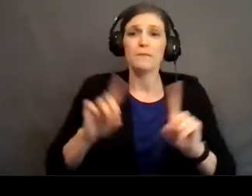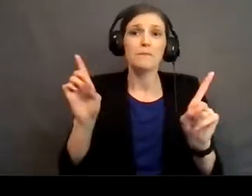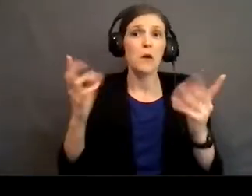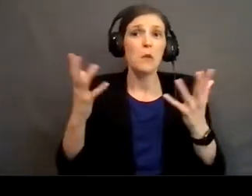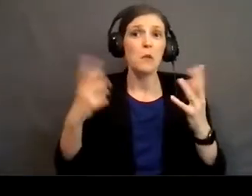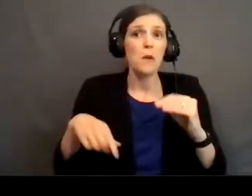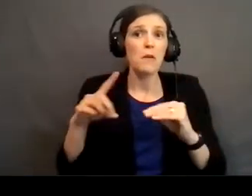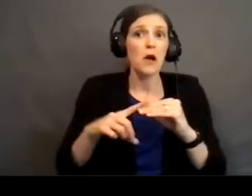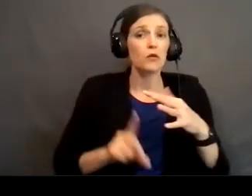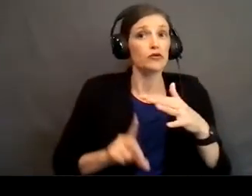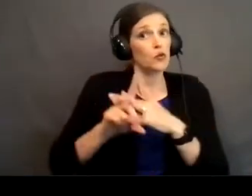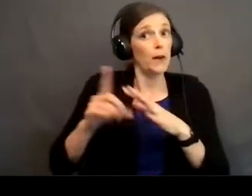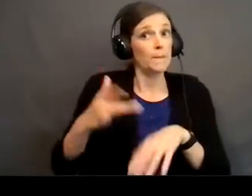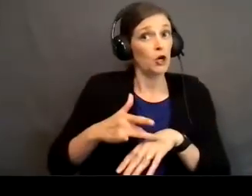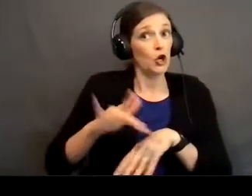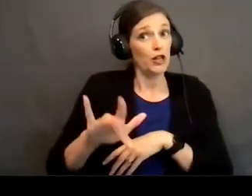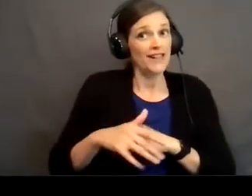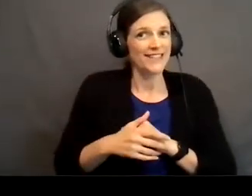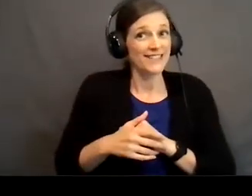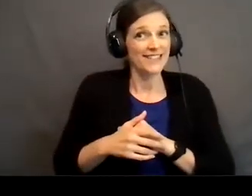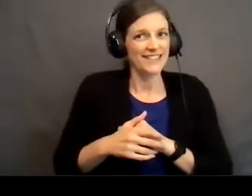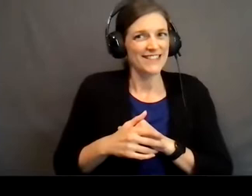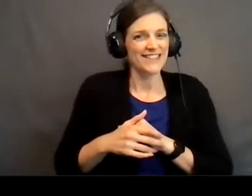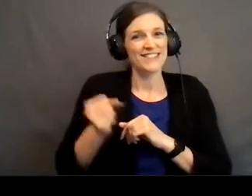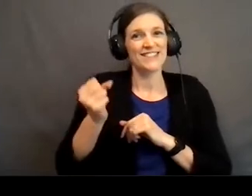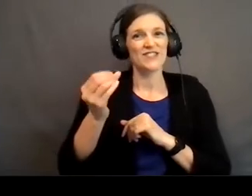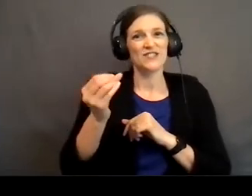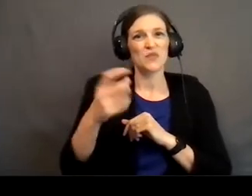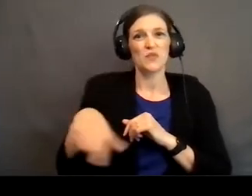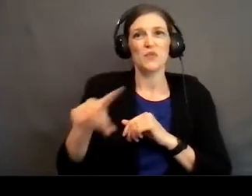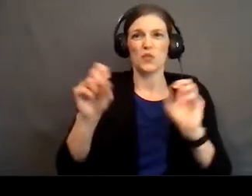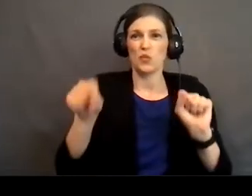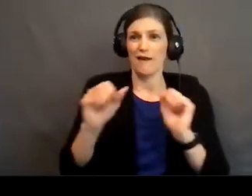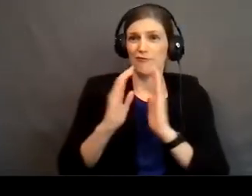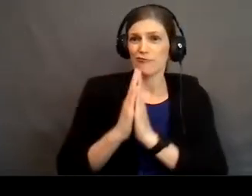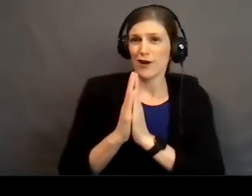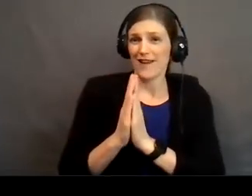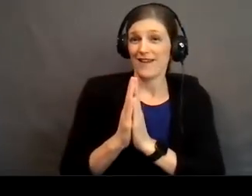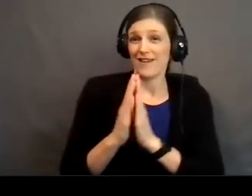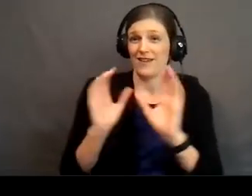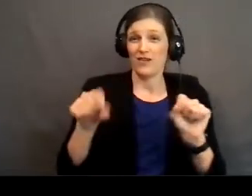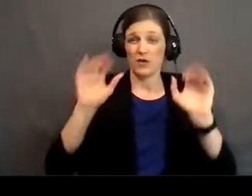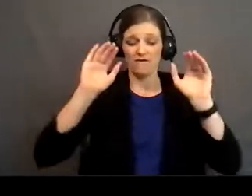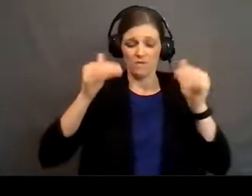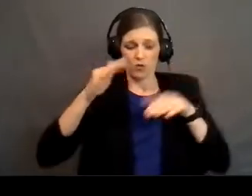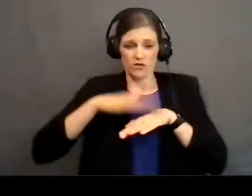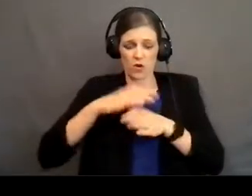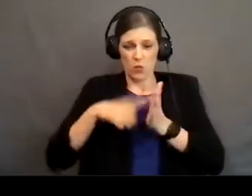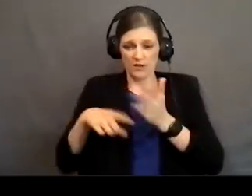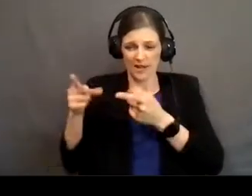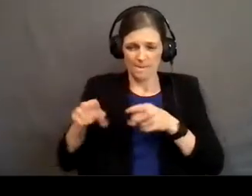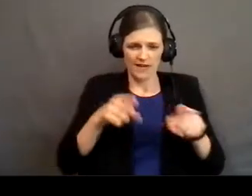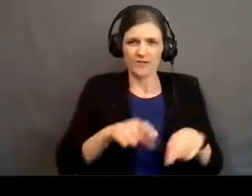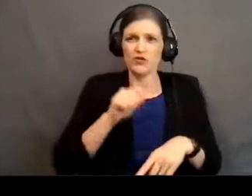about showing up a little early so that you can pray, so that you can focus on what's happening, so you're not